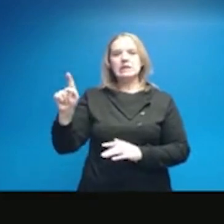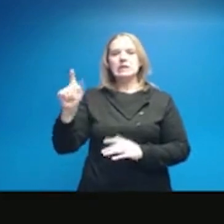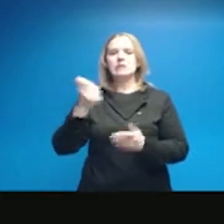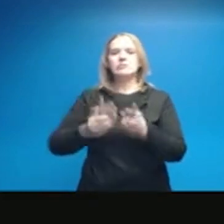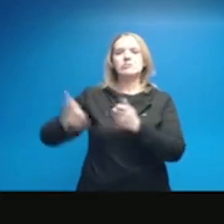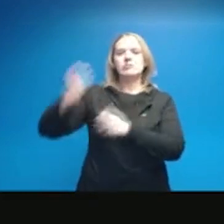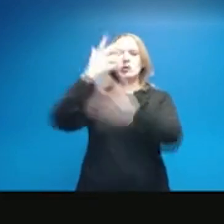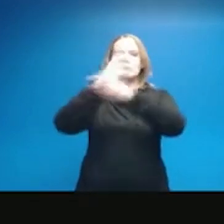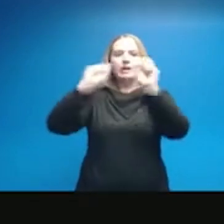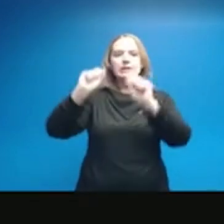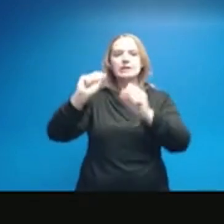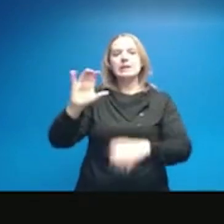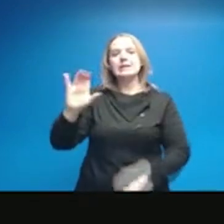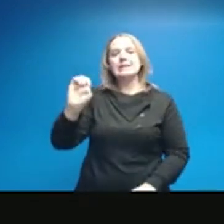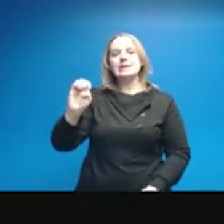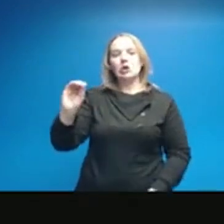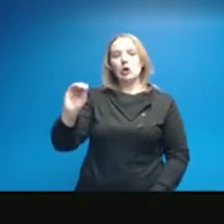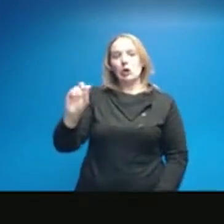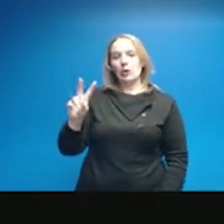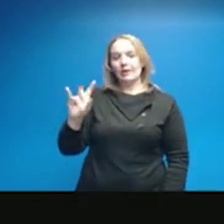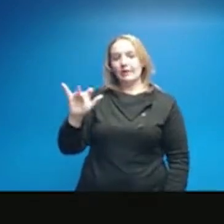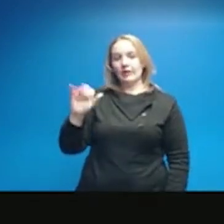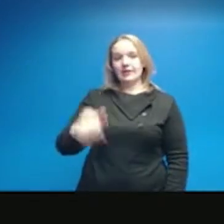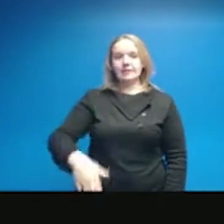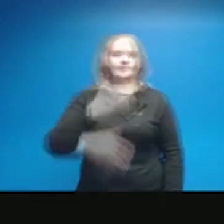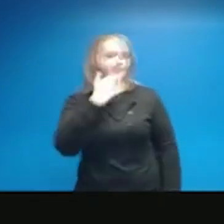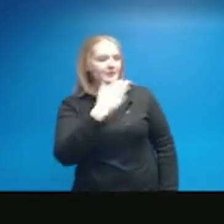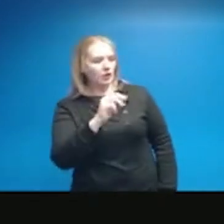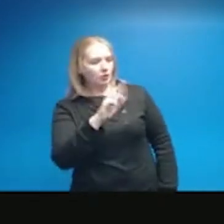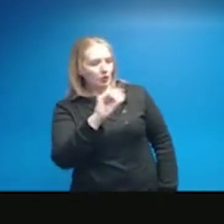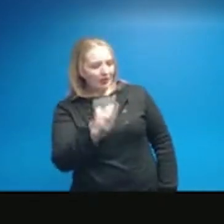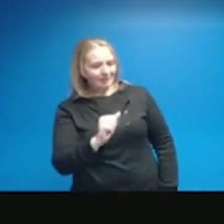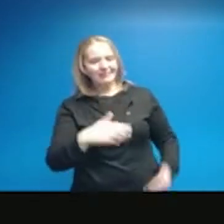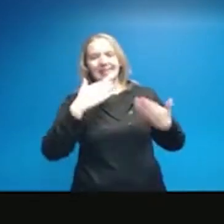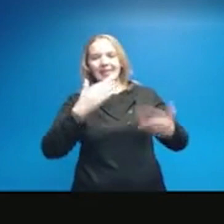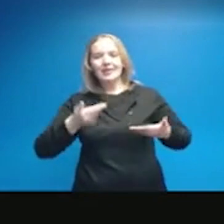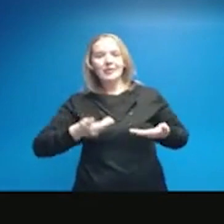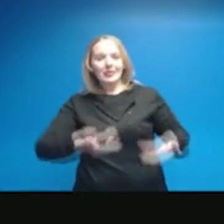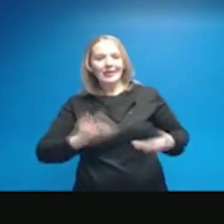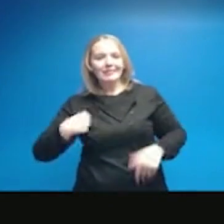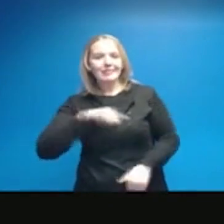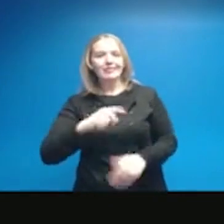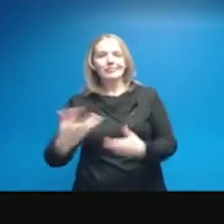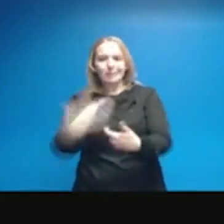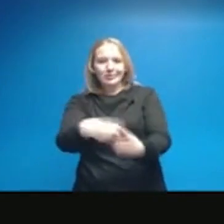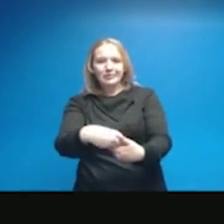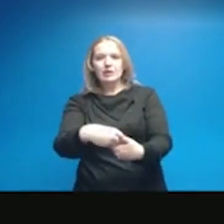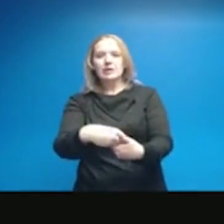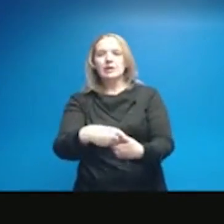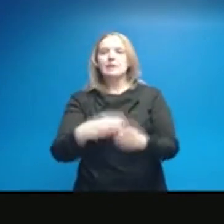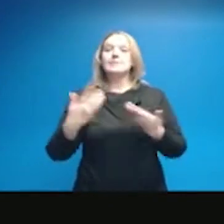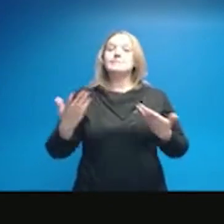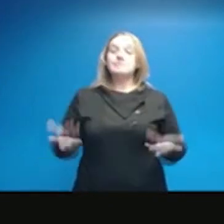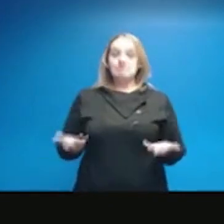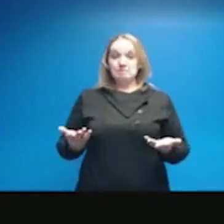and CEO of VIA. Thank you, Maria. And thank you for inviting us to participate. So, as everyone has